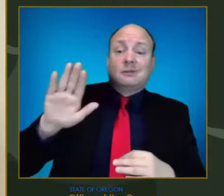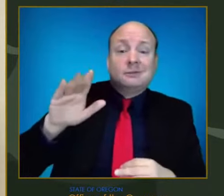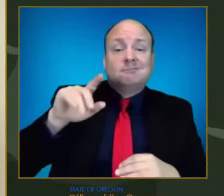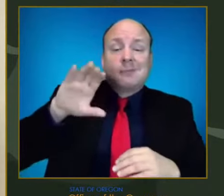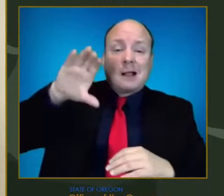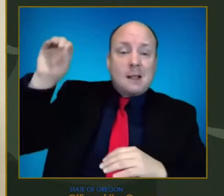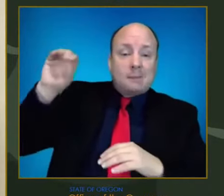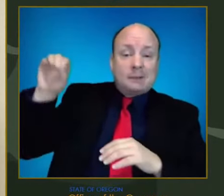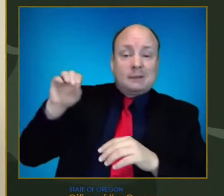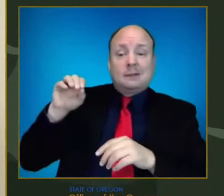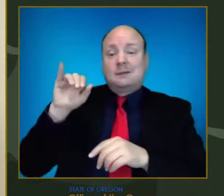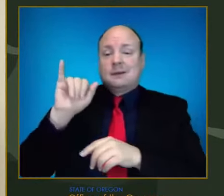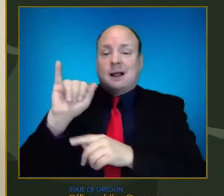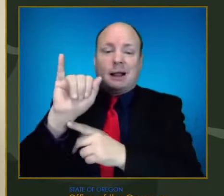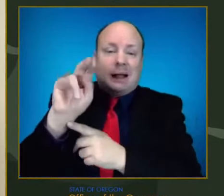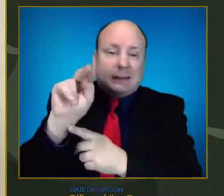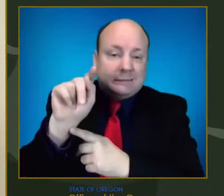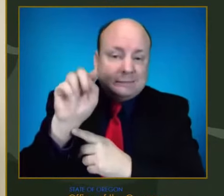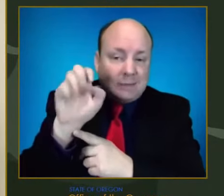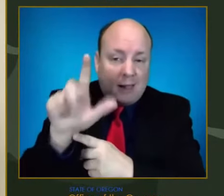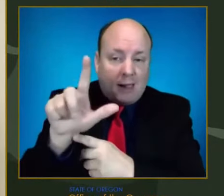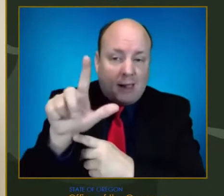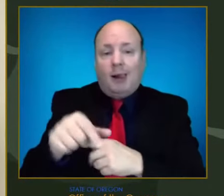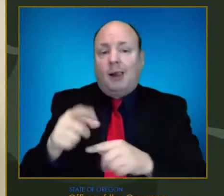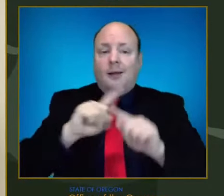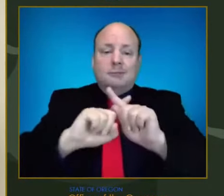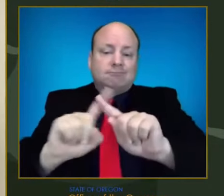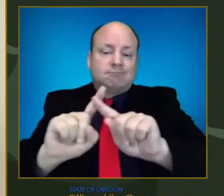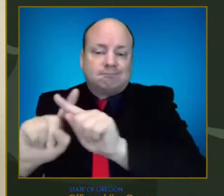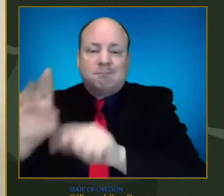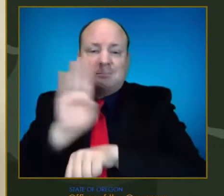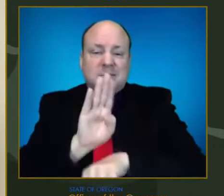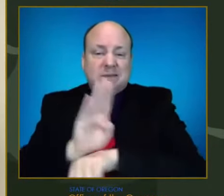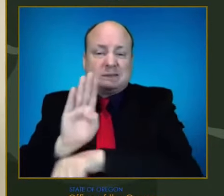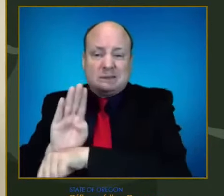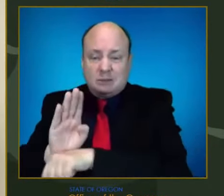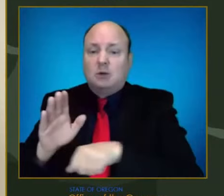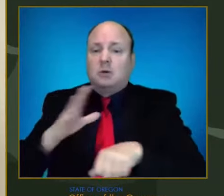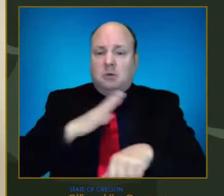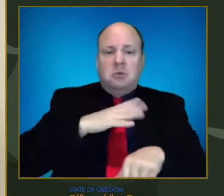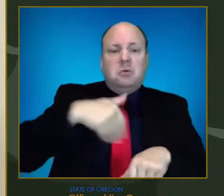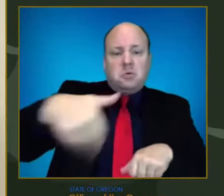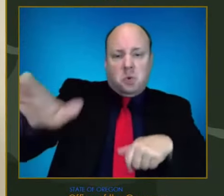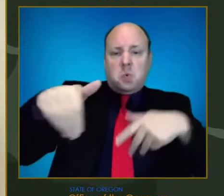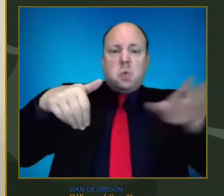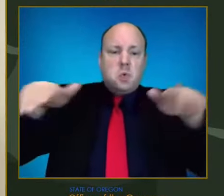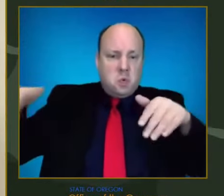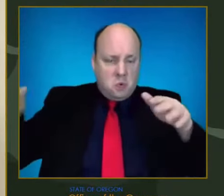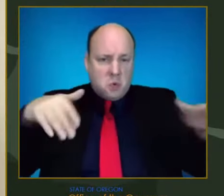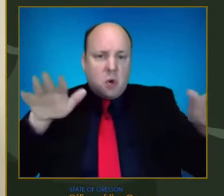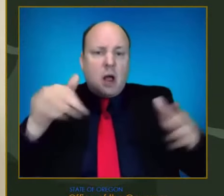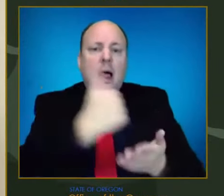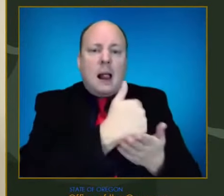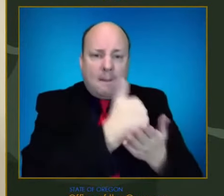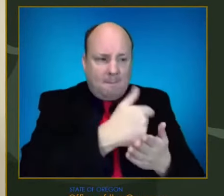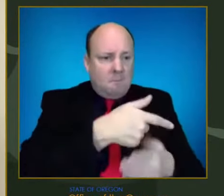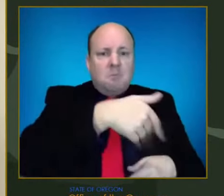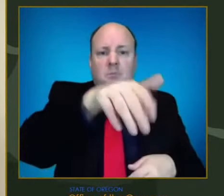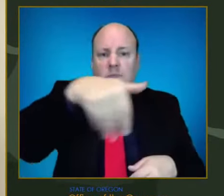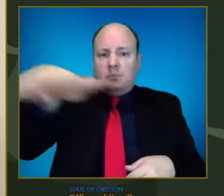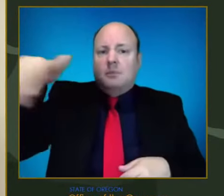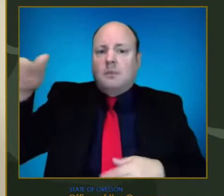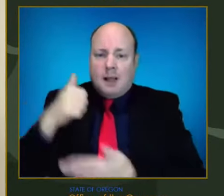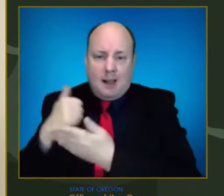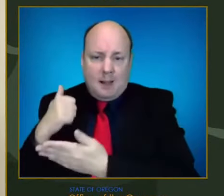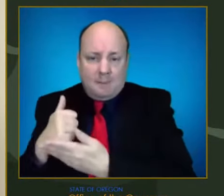our small businesses for enabling you to serve. I know there are business owners who have stepped away from their own companies to serve